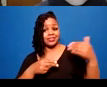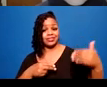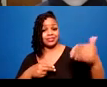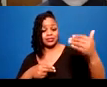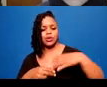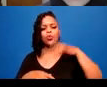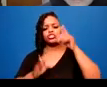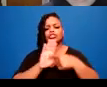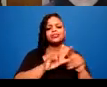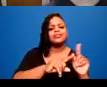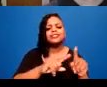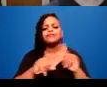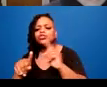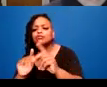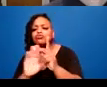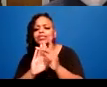and trauma-informed care?